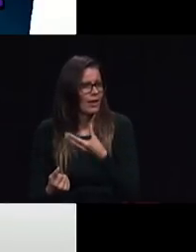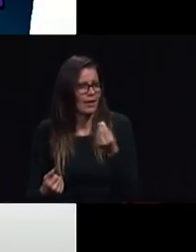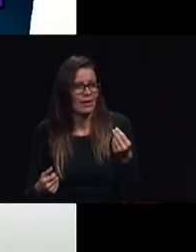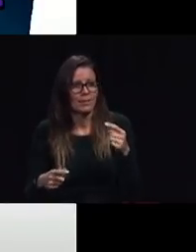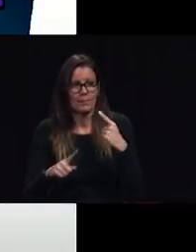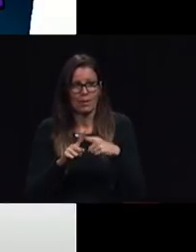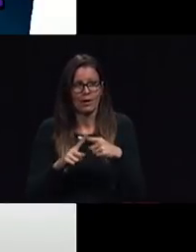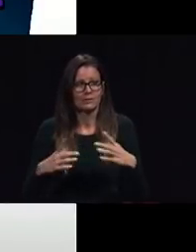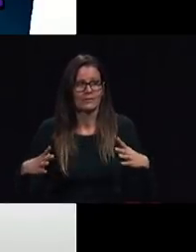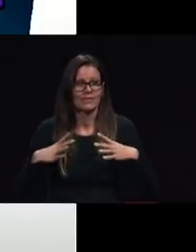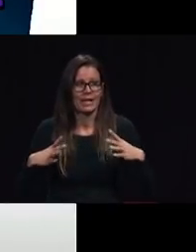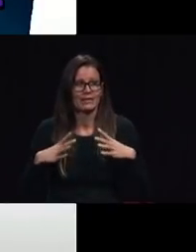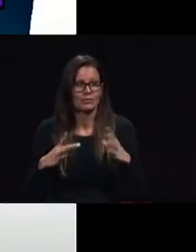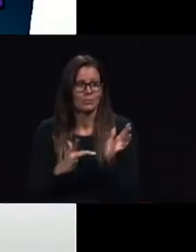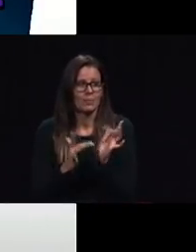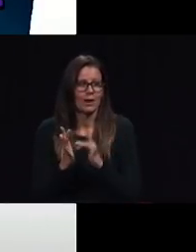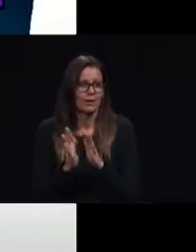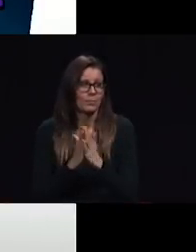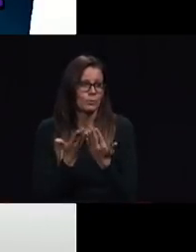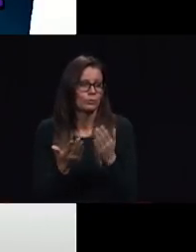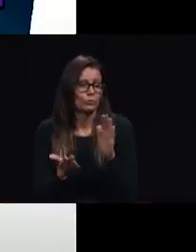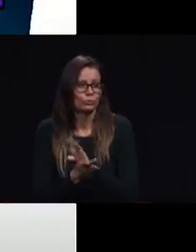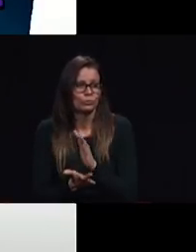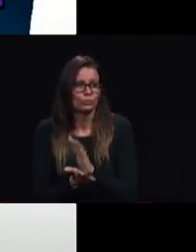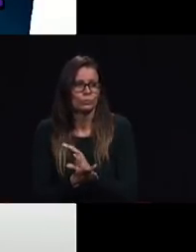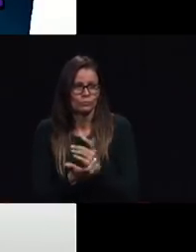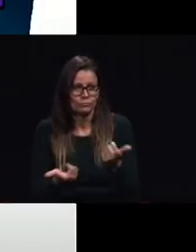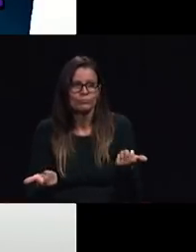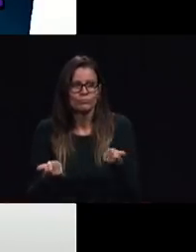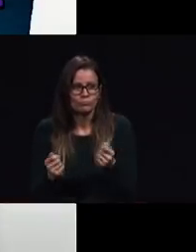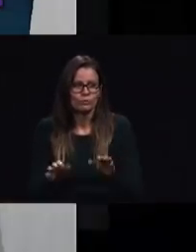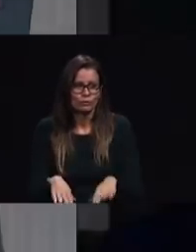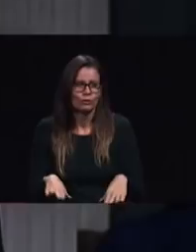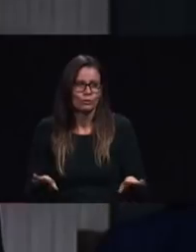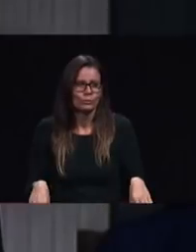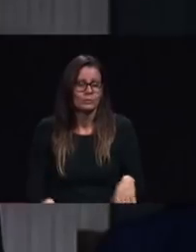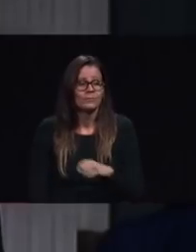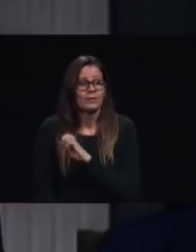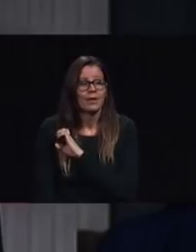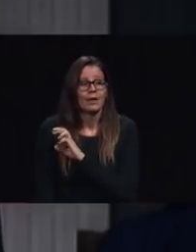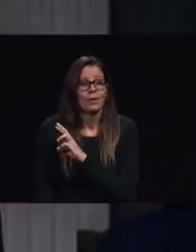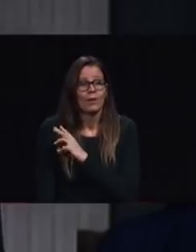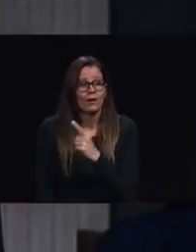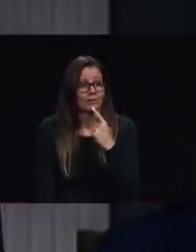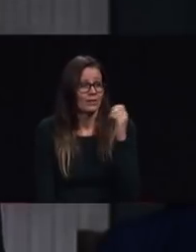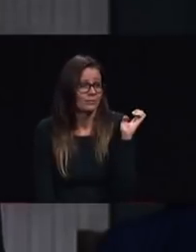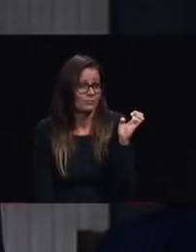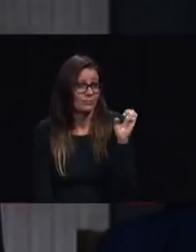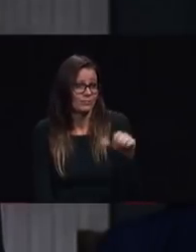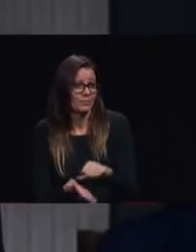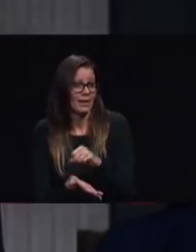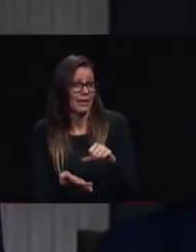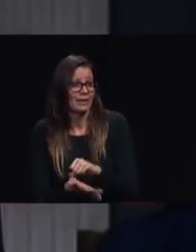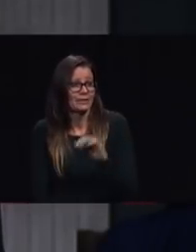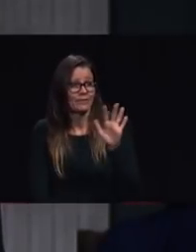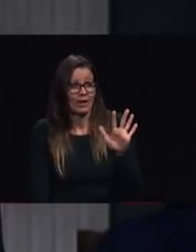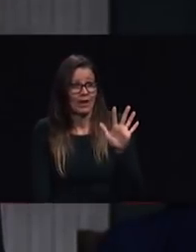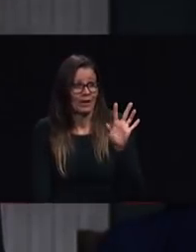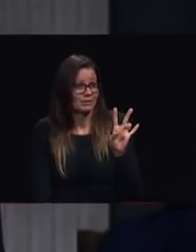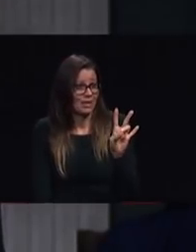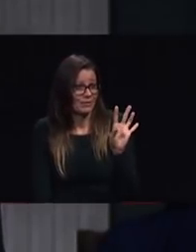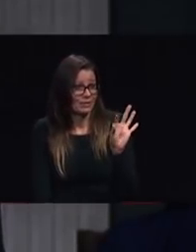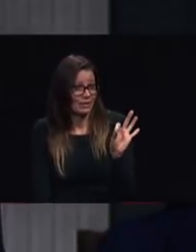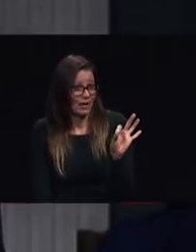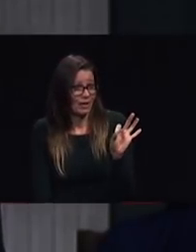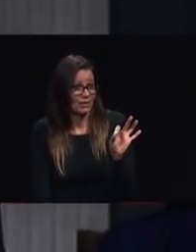children so brothers and sisters Alan G. White tells us in Evangelism 579 in the children who